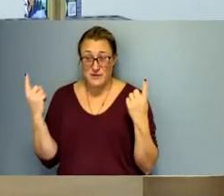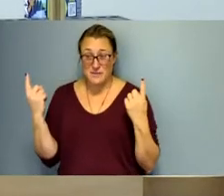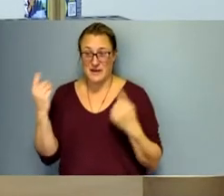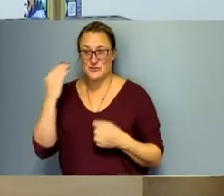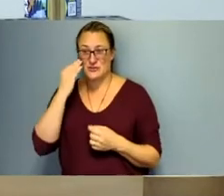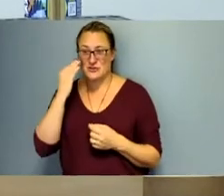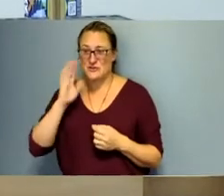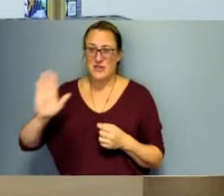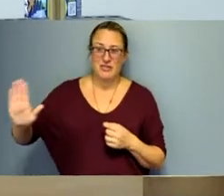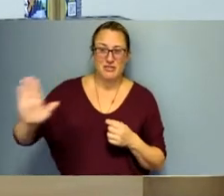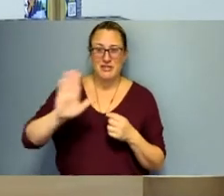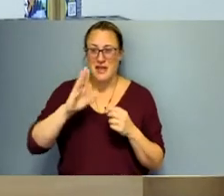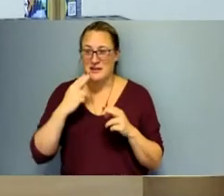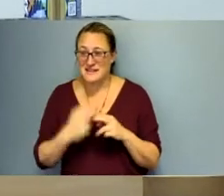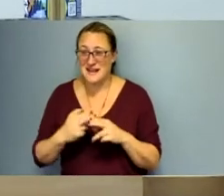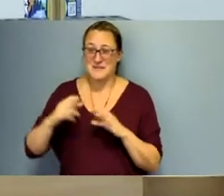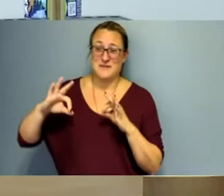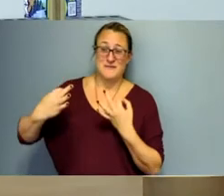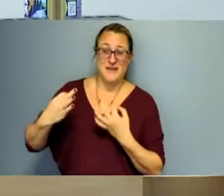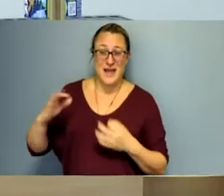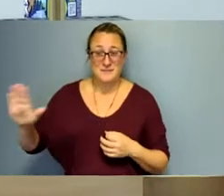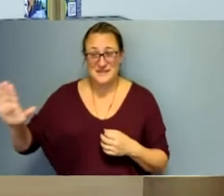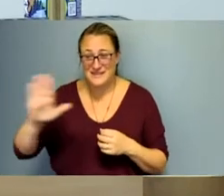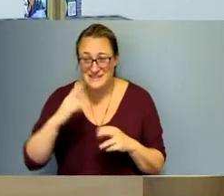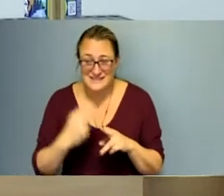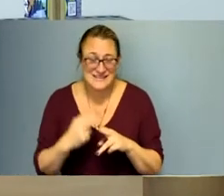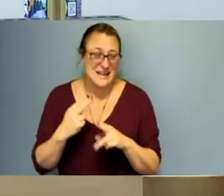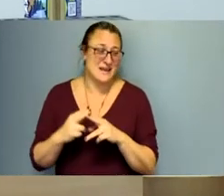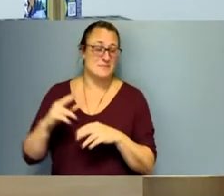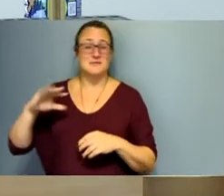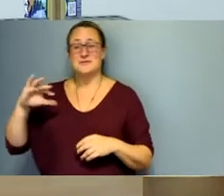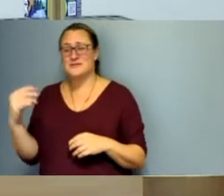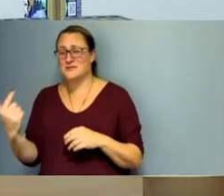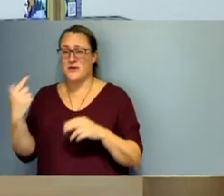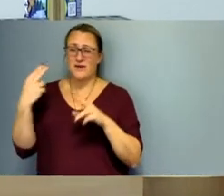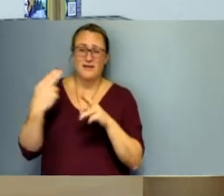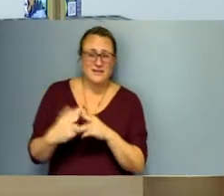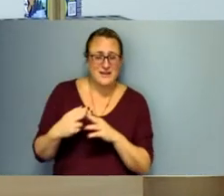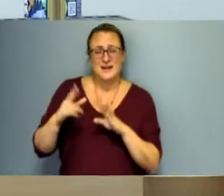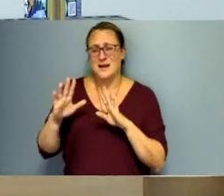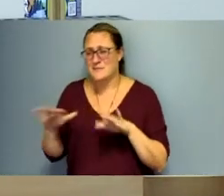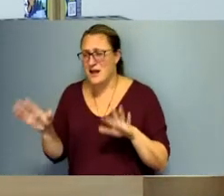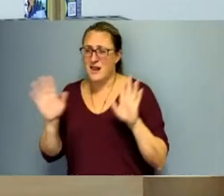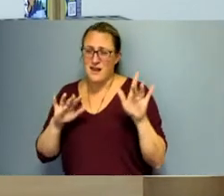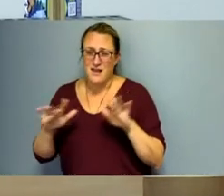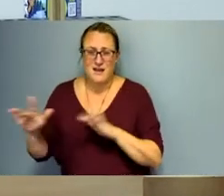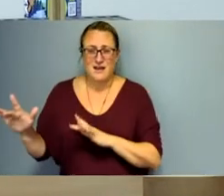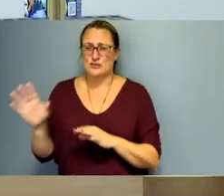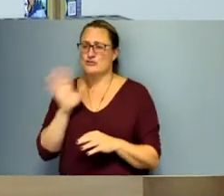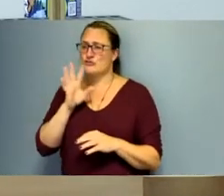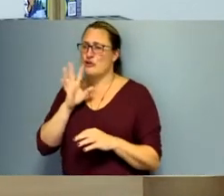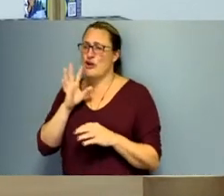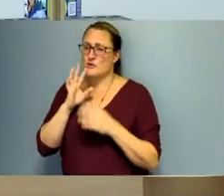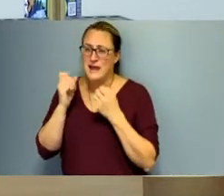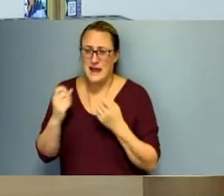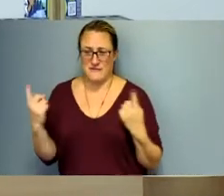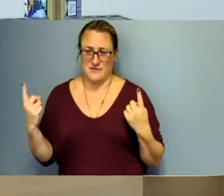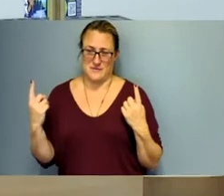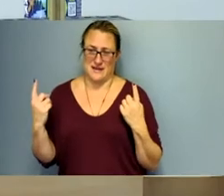family's names or dogs names what their children were doing and i mean she just talked to every person and